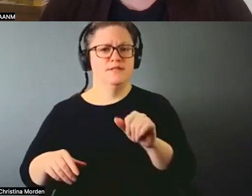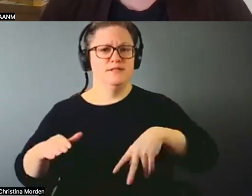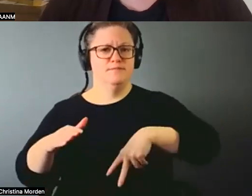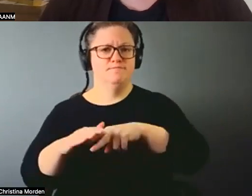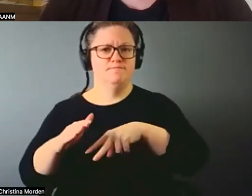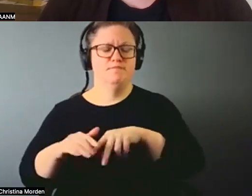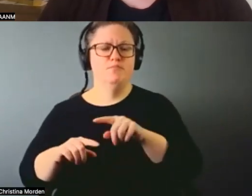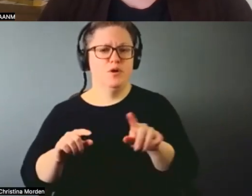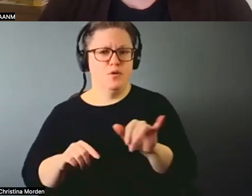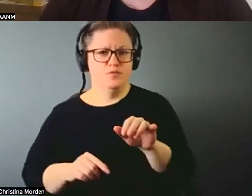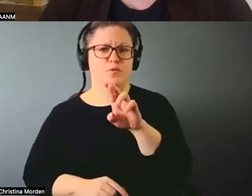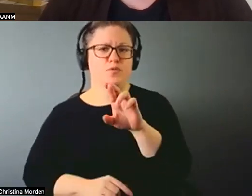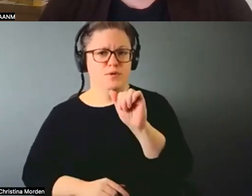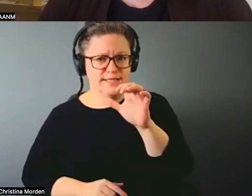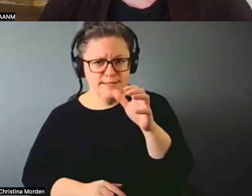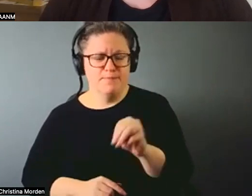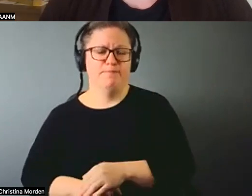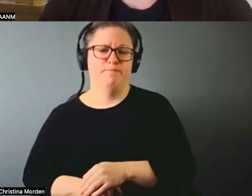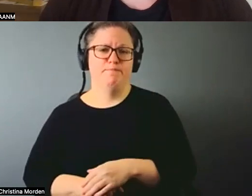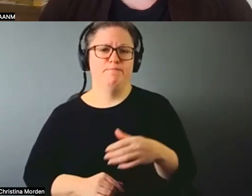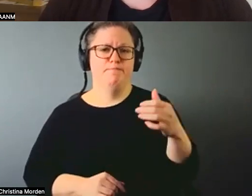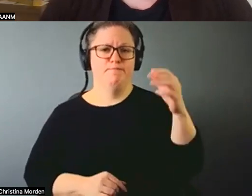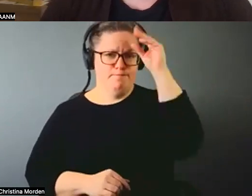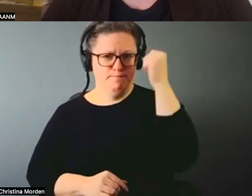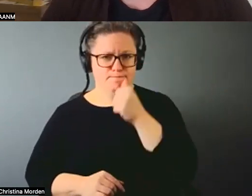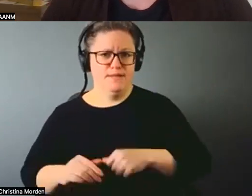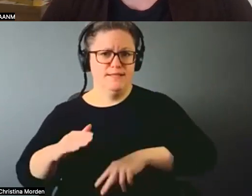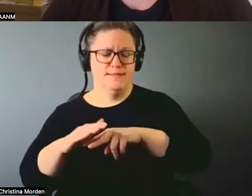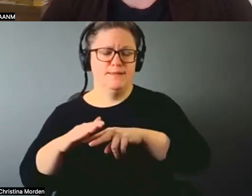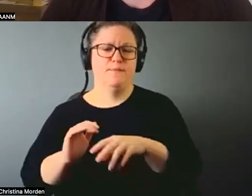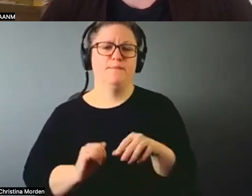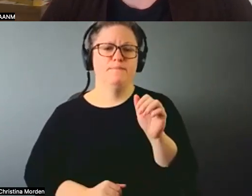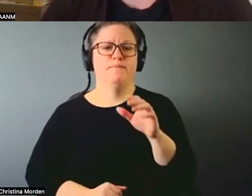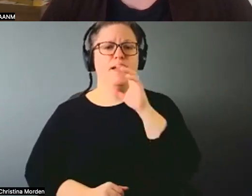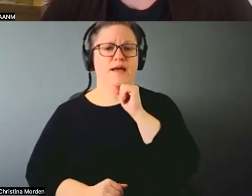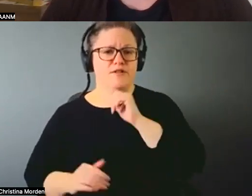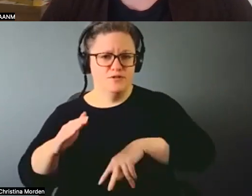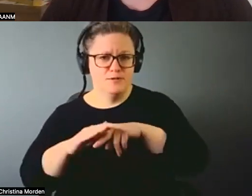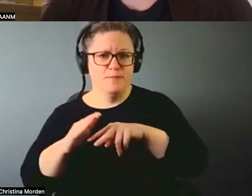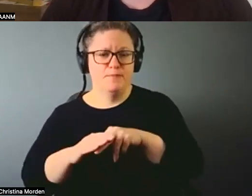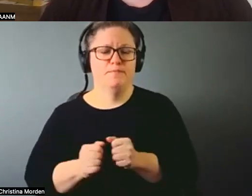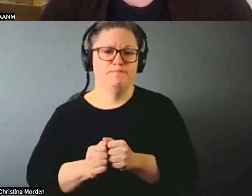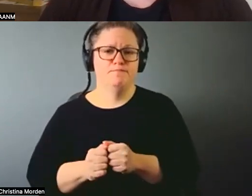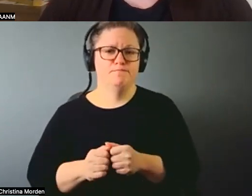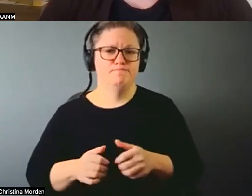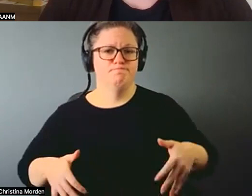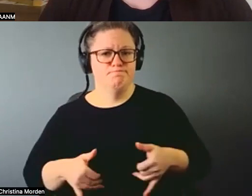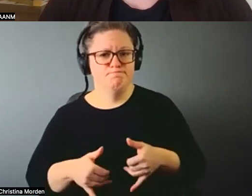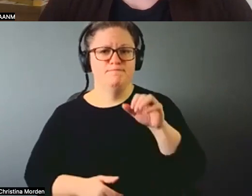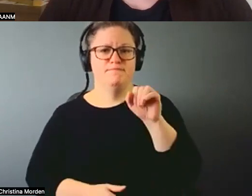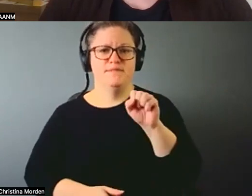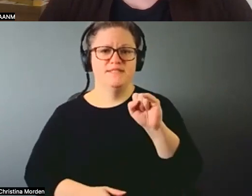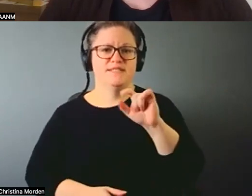racism, sexism, ageism, sizeism, queer and transphobia, center